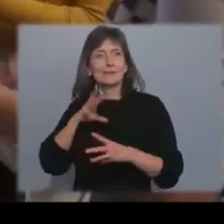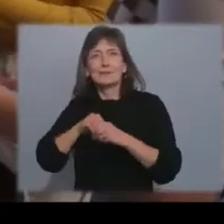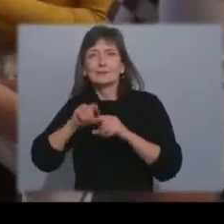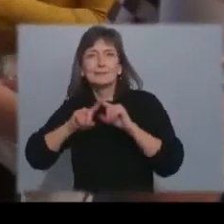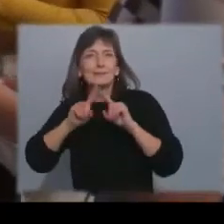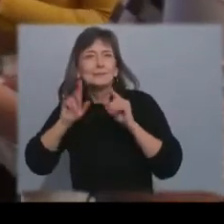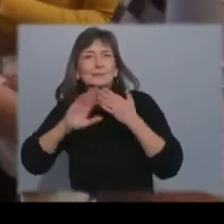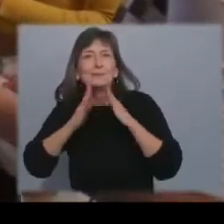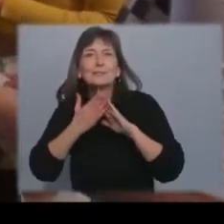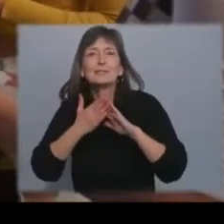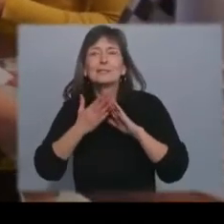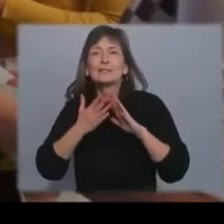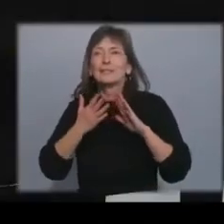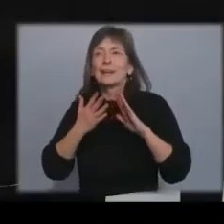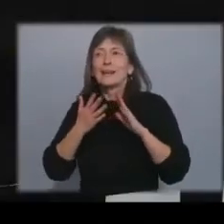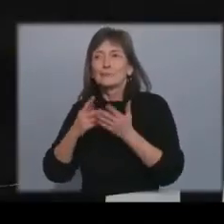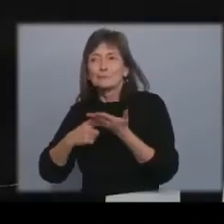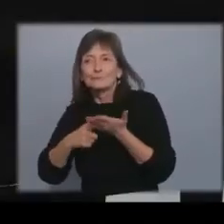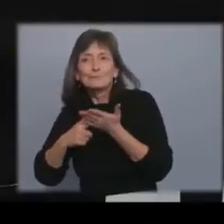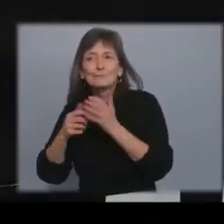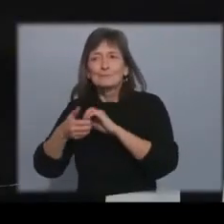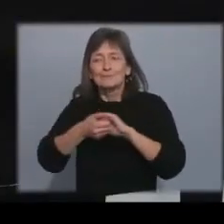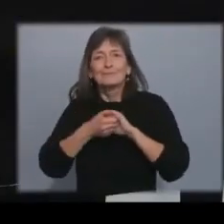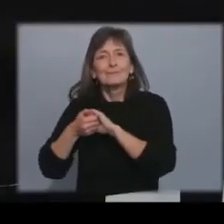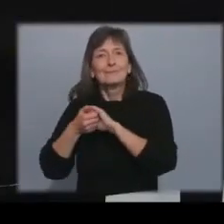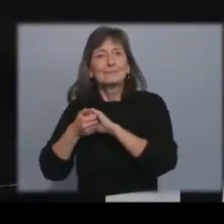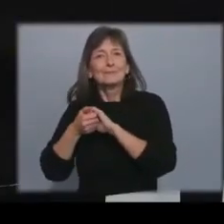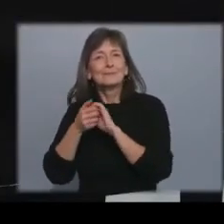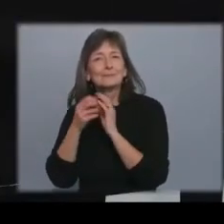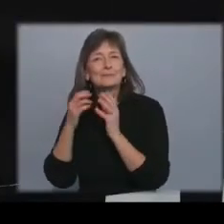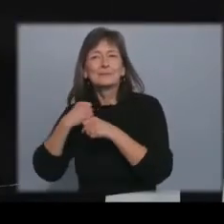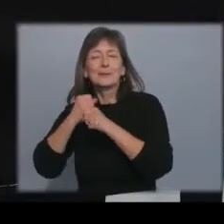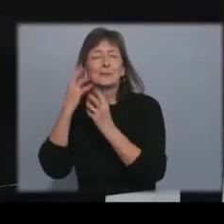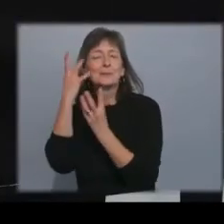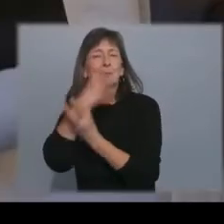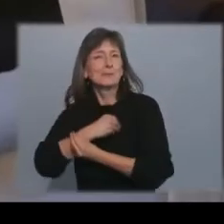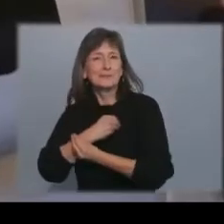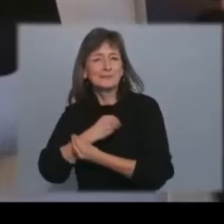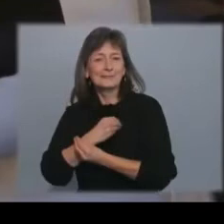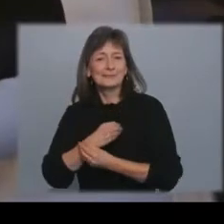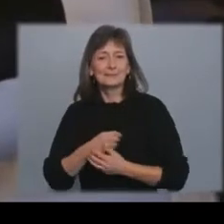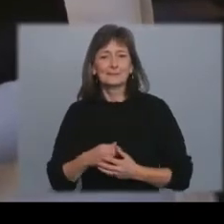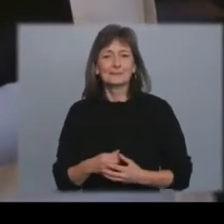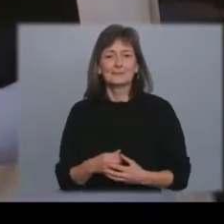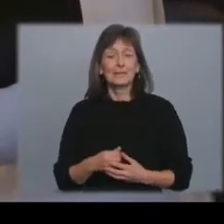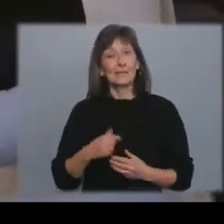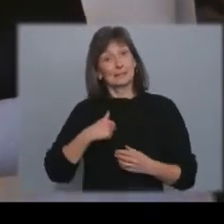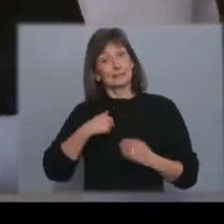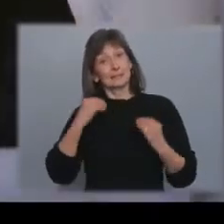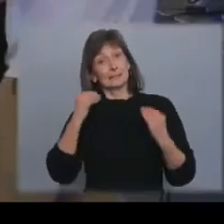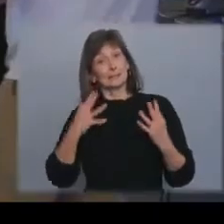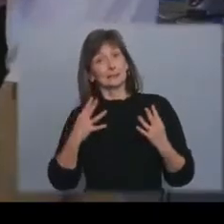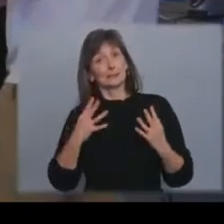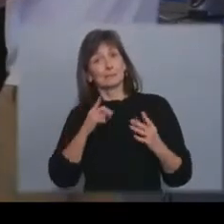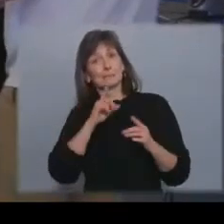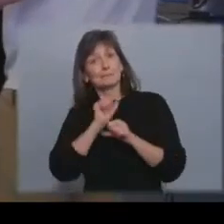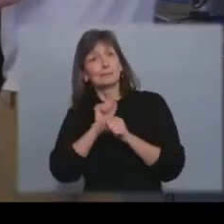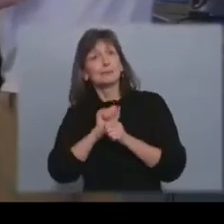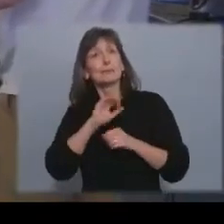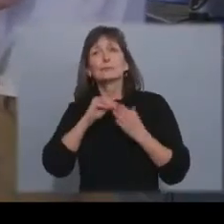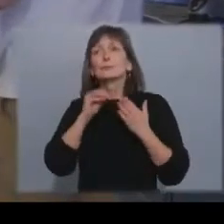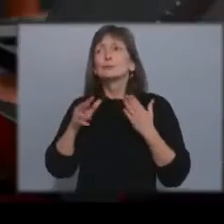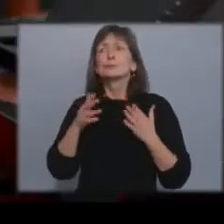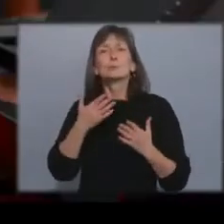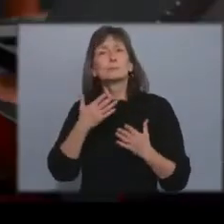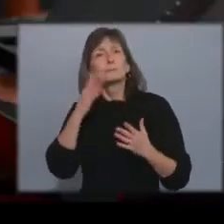and you're able to make something beautiful together as a music teacher i want to be able to give my students as many experiences as they can as